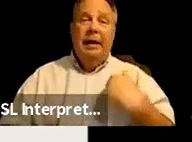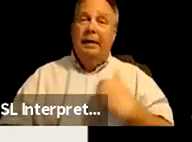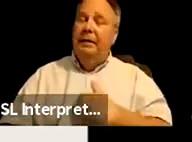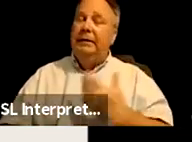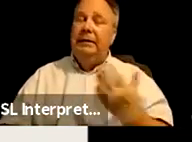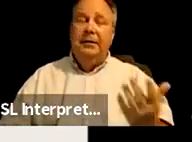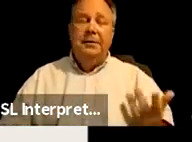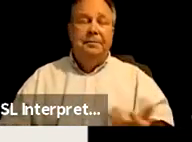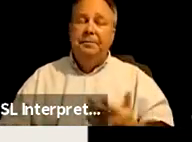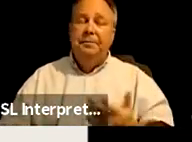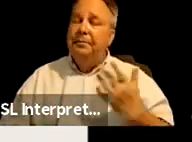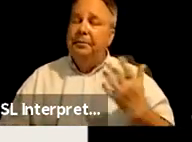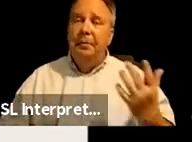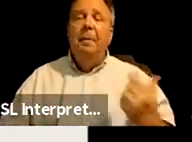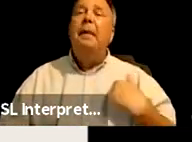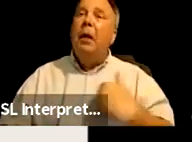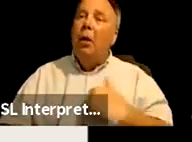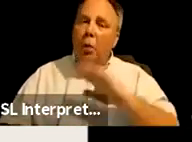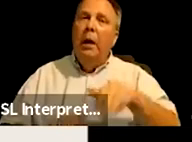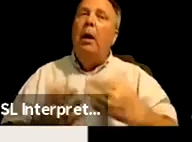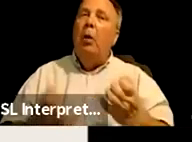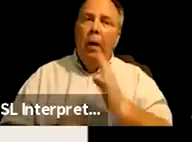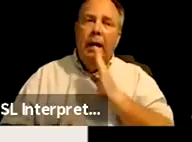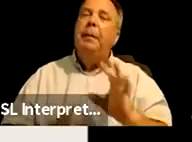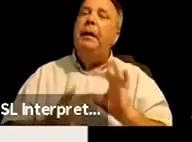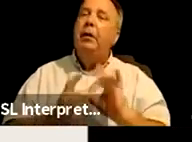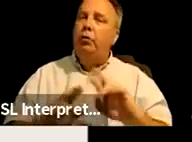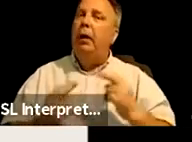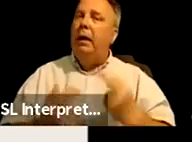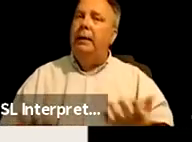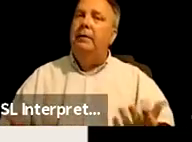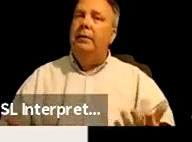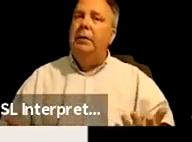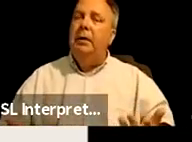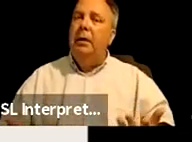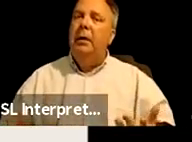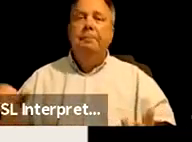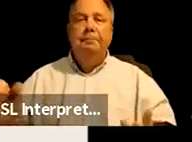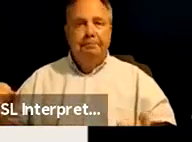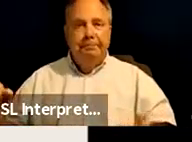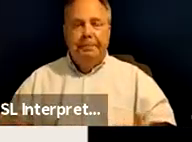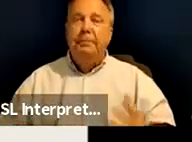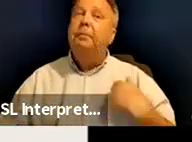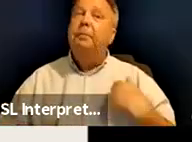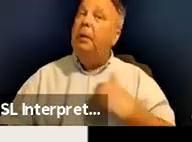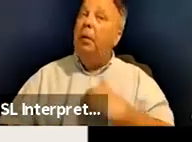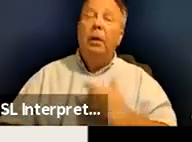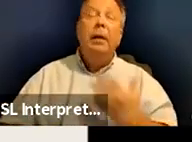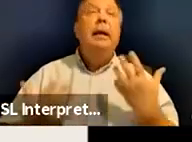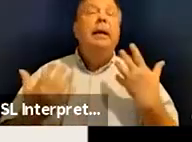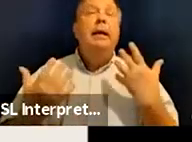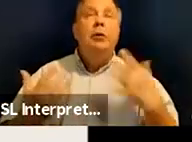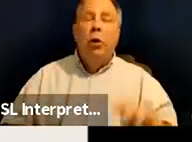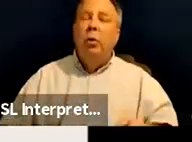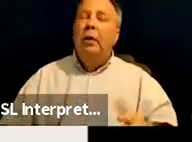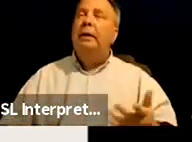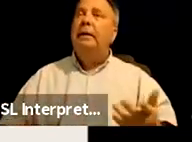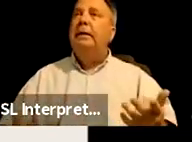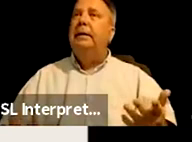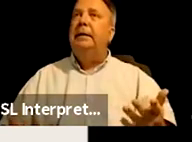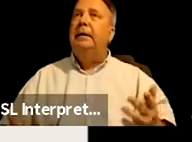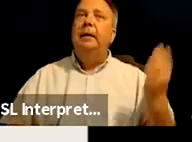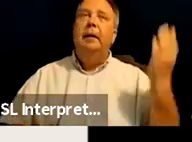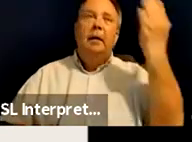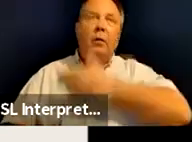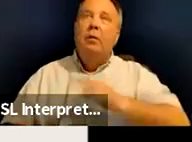or, you know, we, we all want to be good relatives, right? And so we don't want to overlook